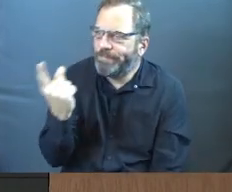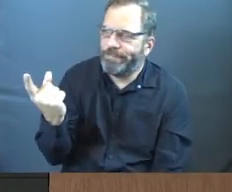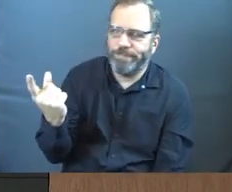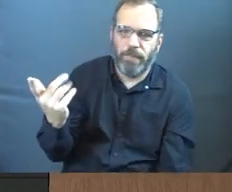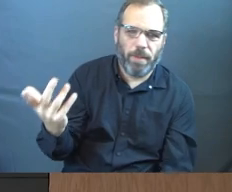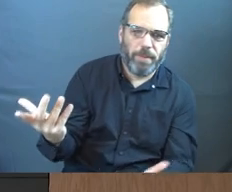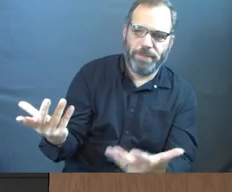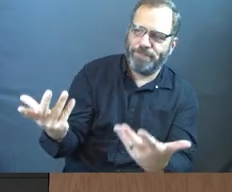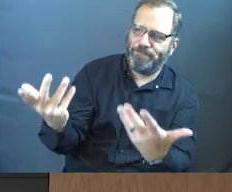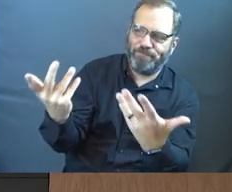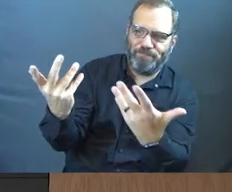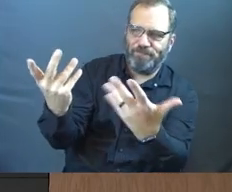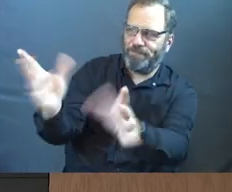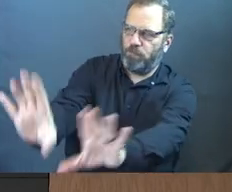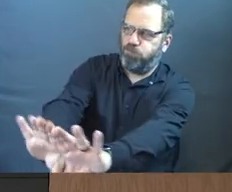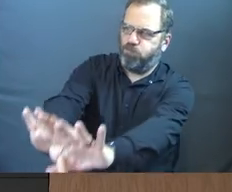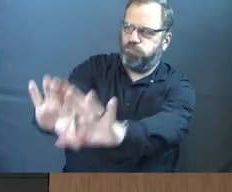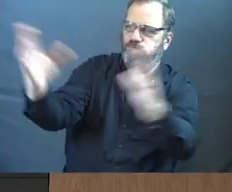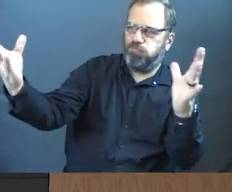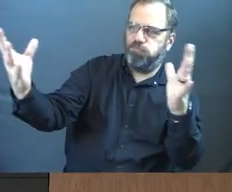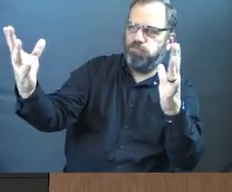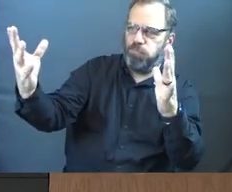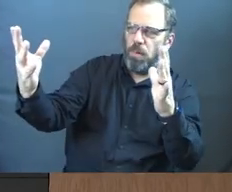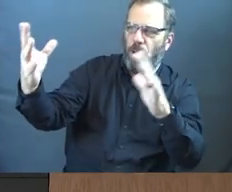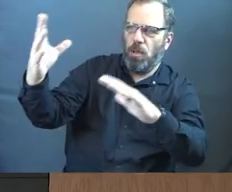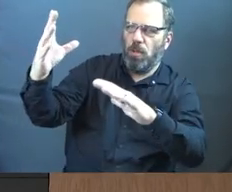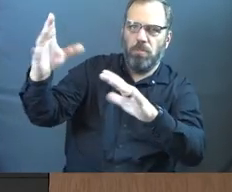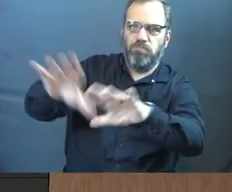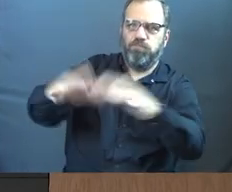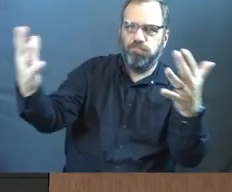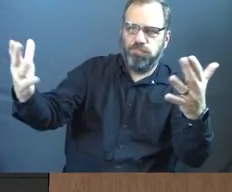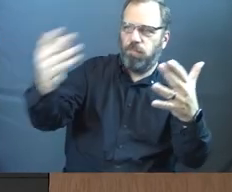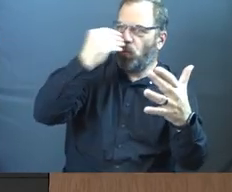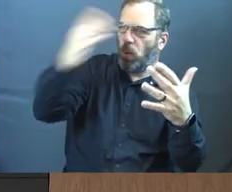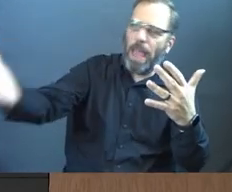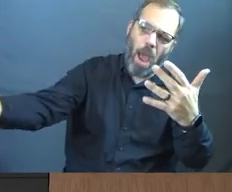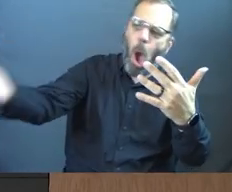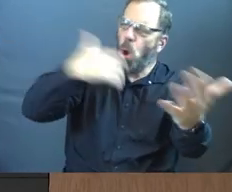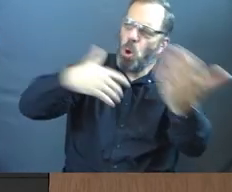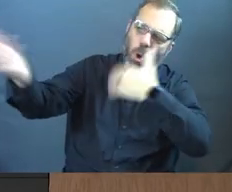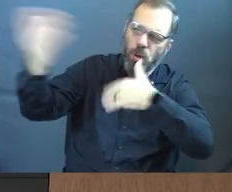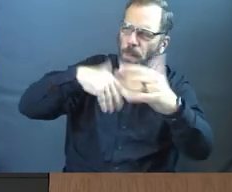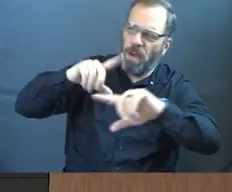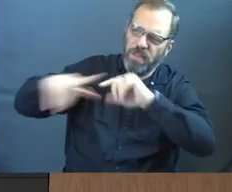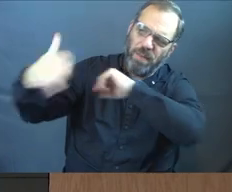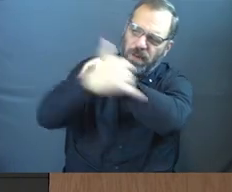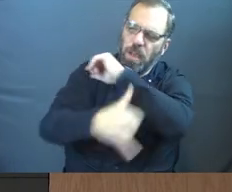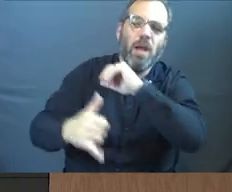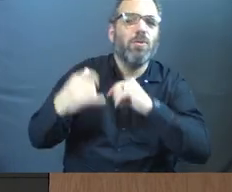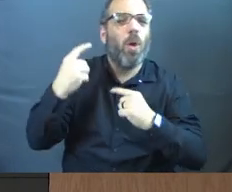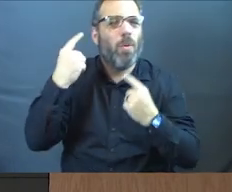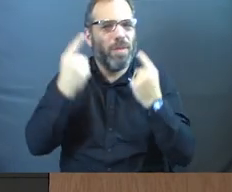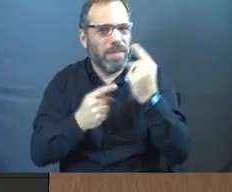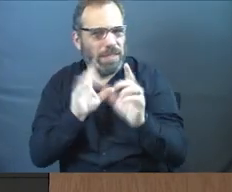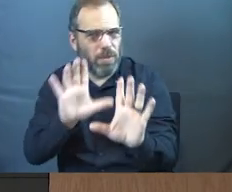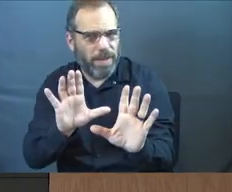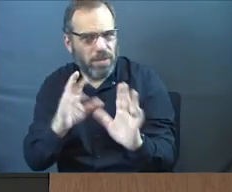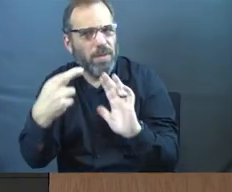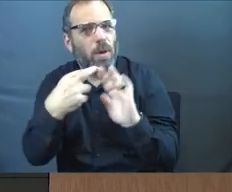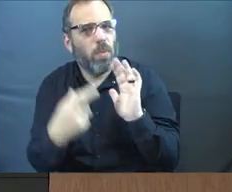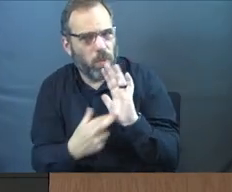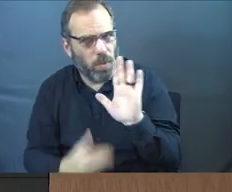borders wide and don't care. There's considerations for that.